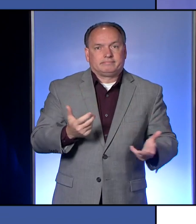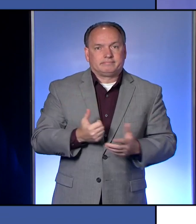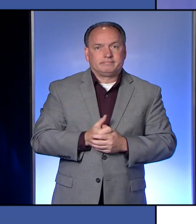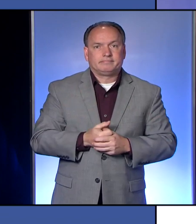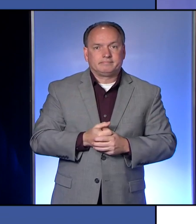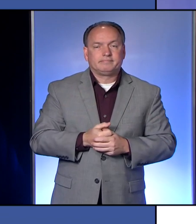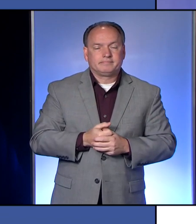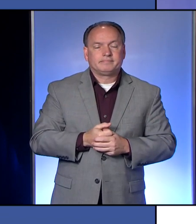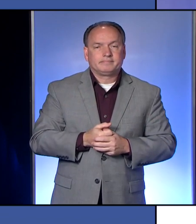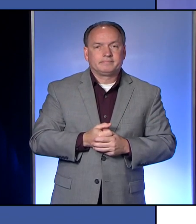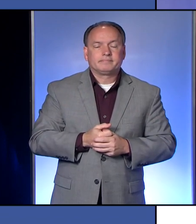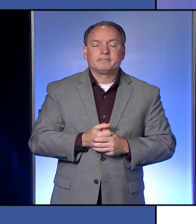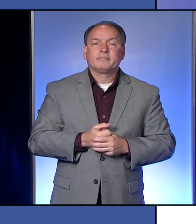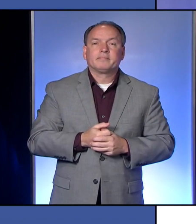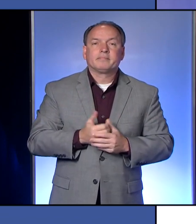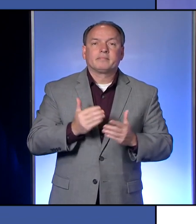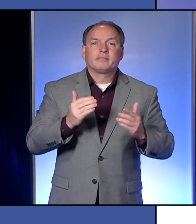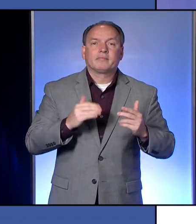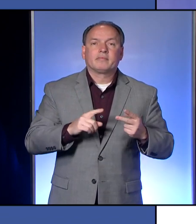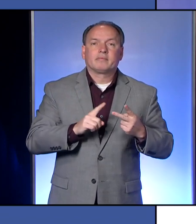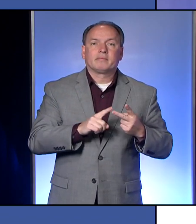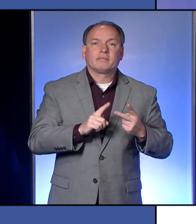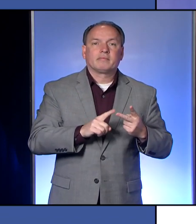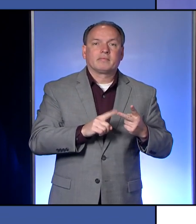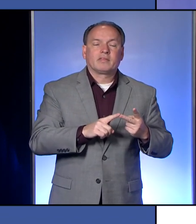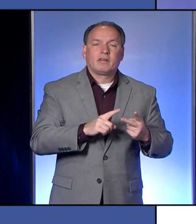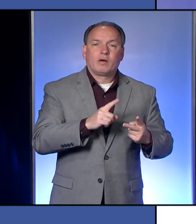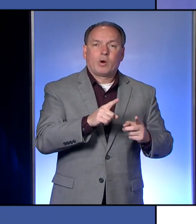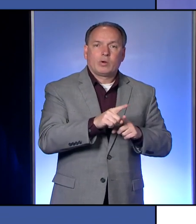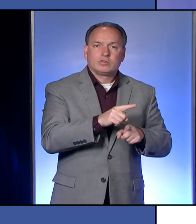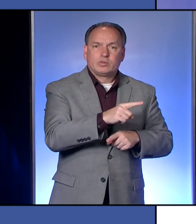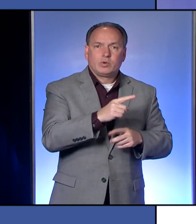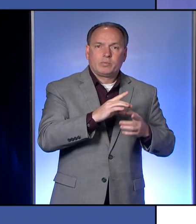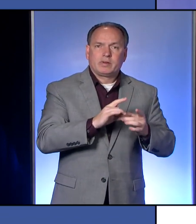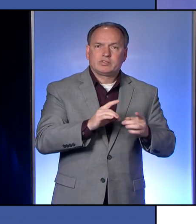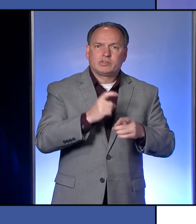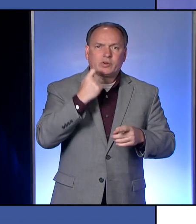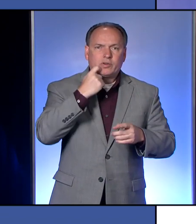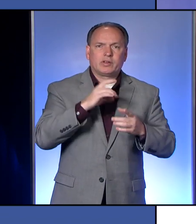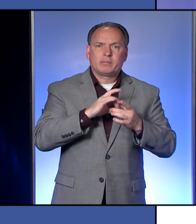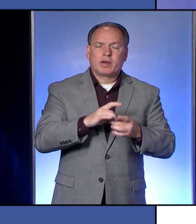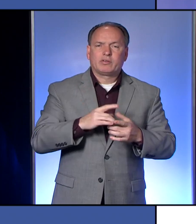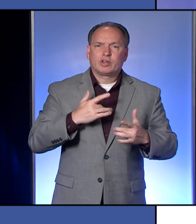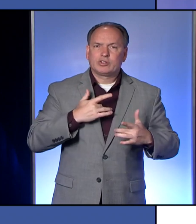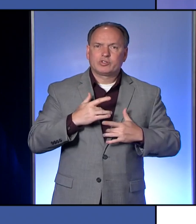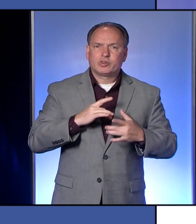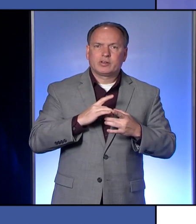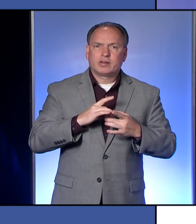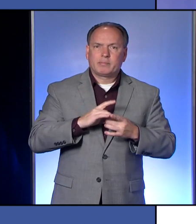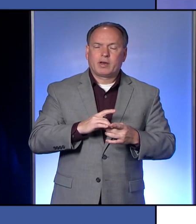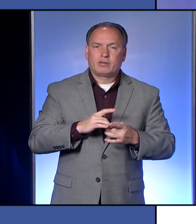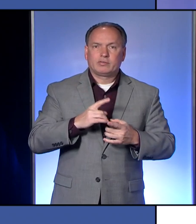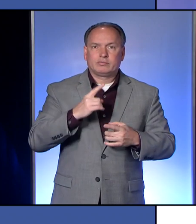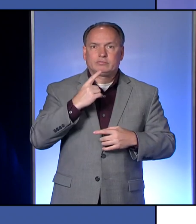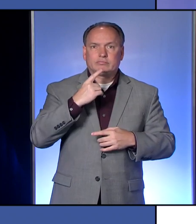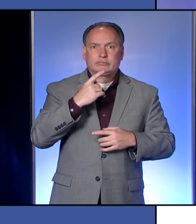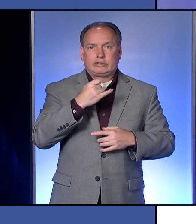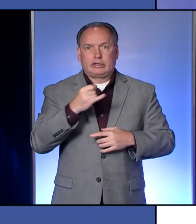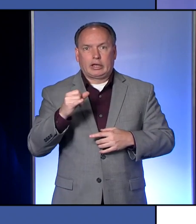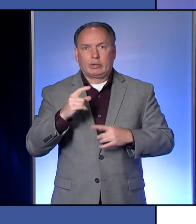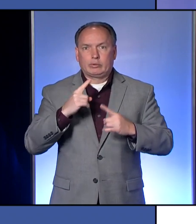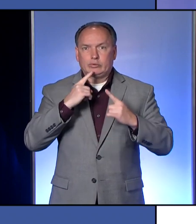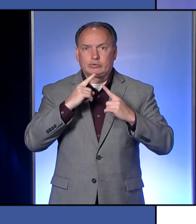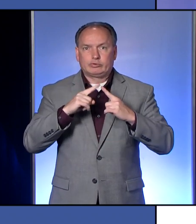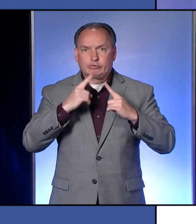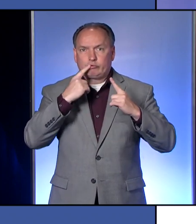And then on the flip side of that, obviously, you had mentioned it a little bit earlier about the concern about going from yellow to red. How many